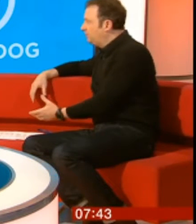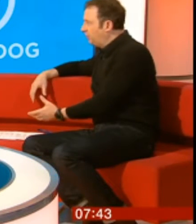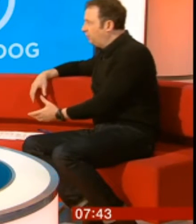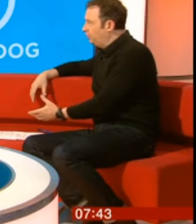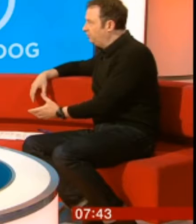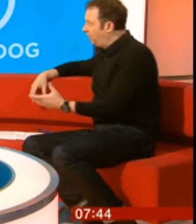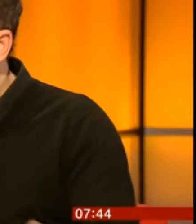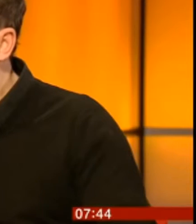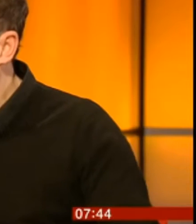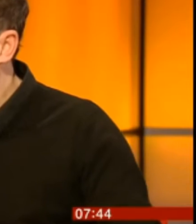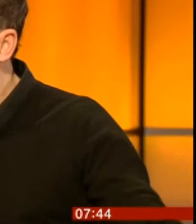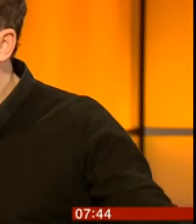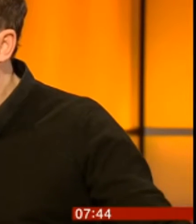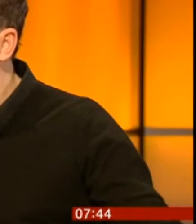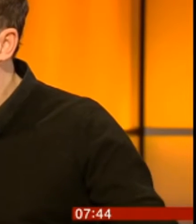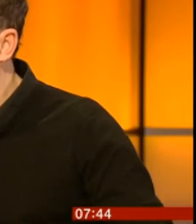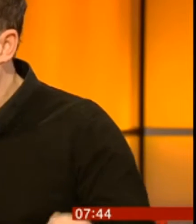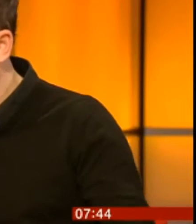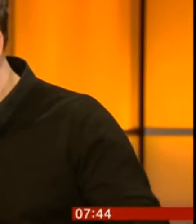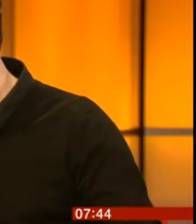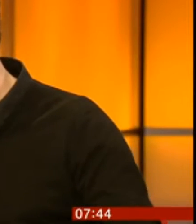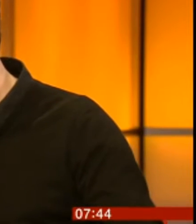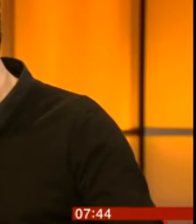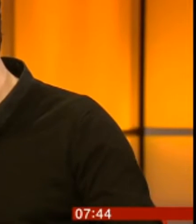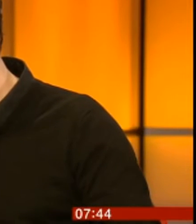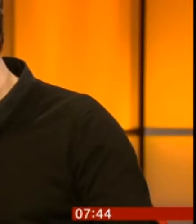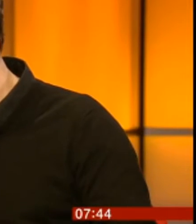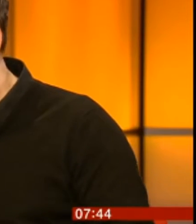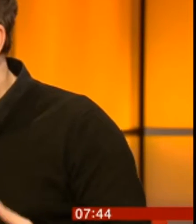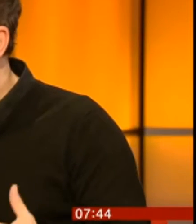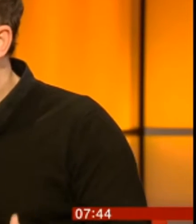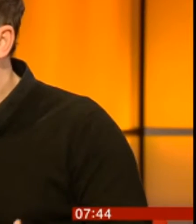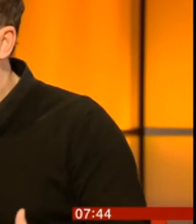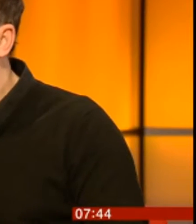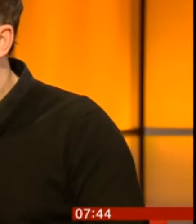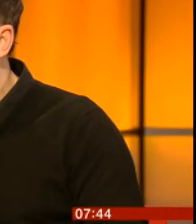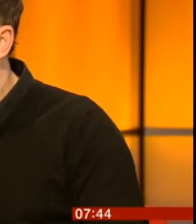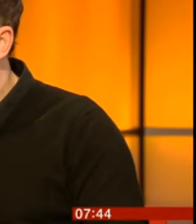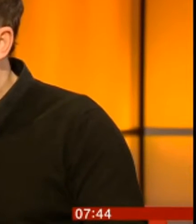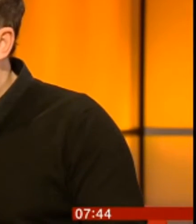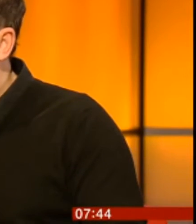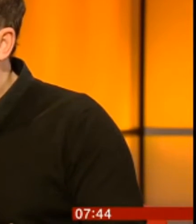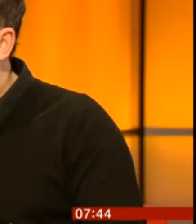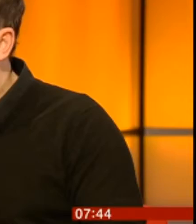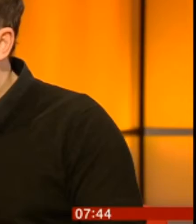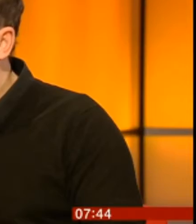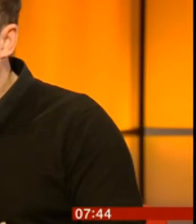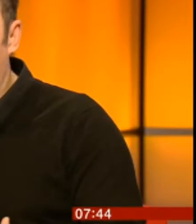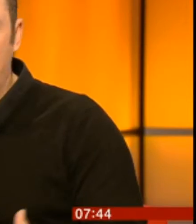We were told, after consulting the allergy book, the server told us that it contained soya milk.